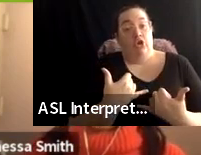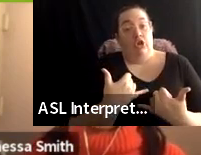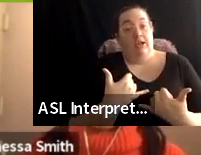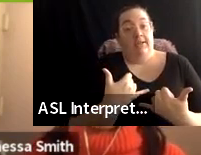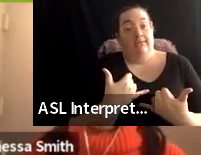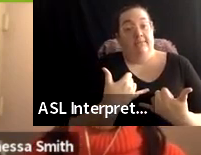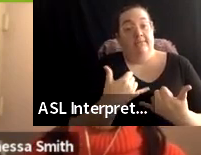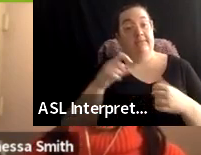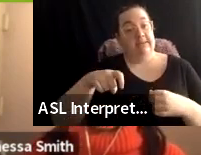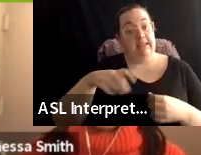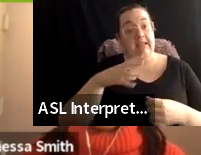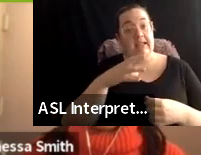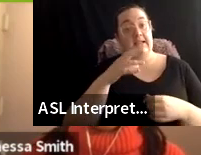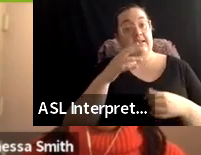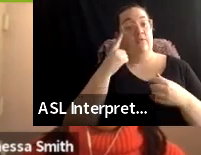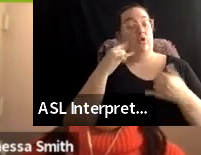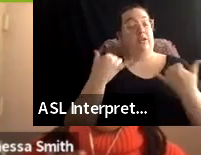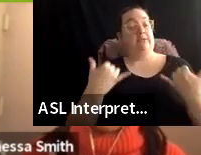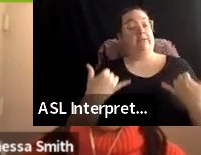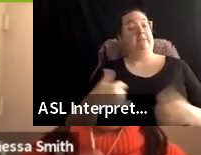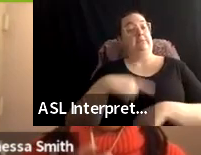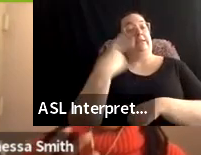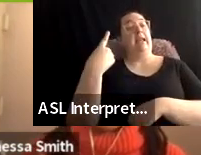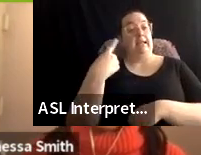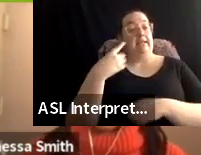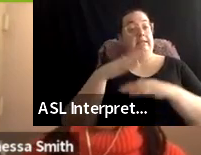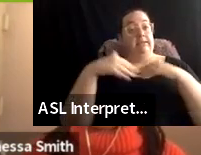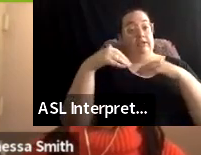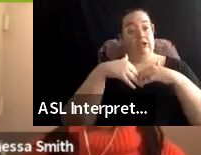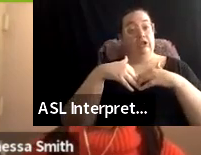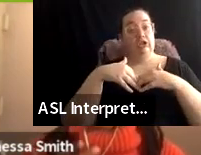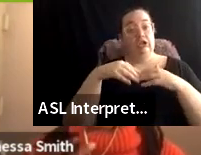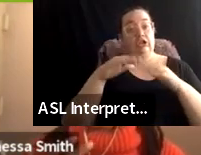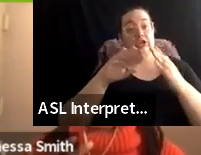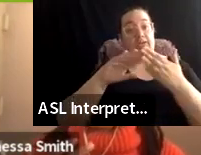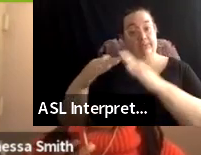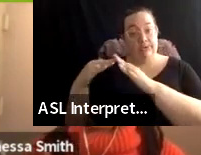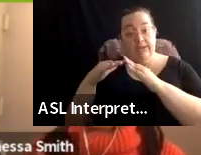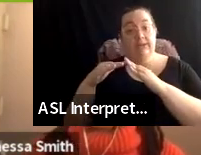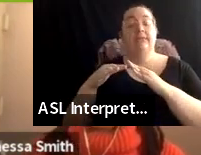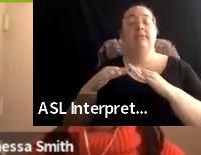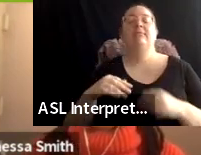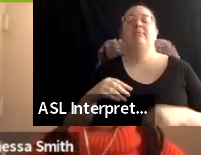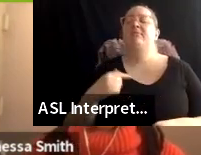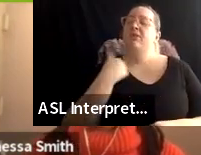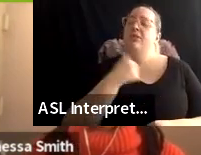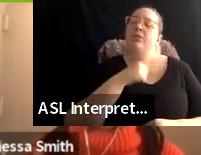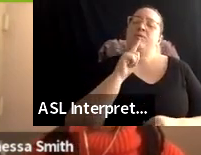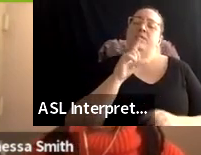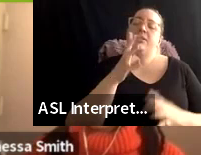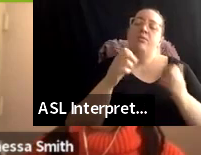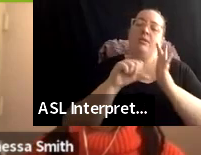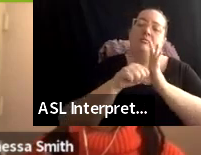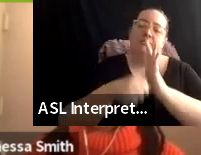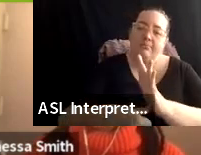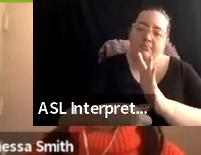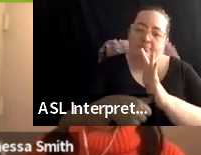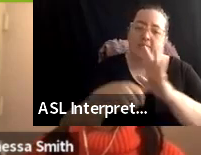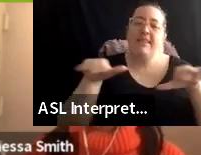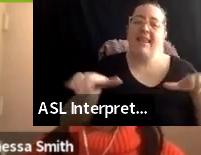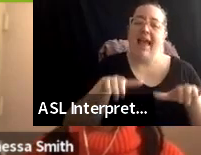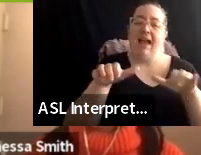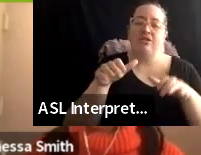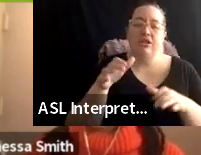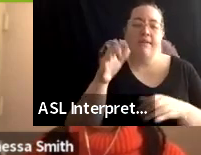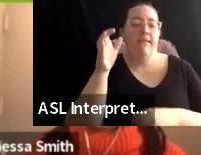I think a, a big thrust or what we're trying to highlight as well is just the, the really important action of, listening and